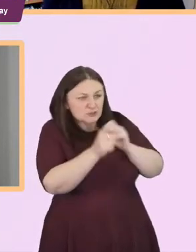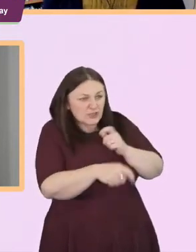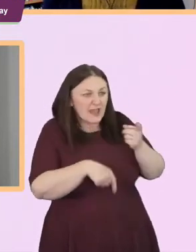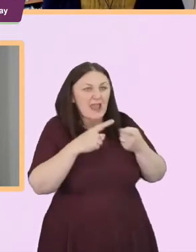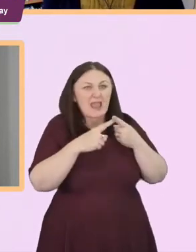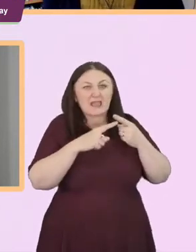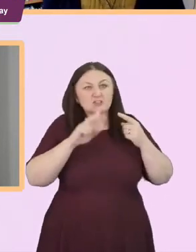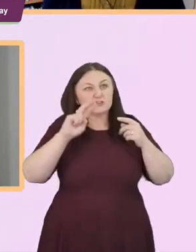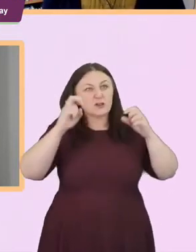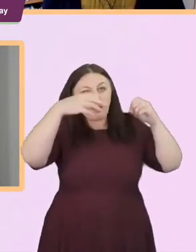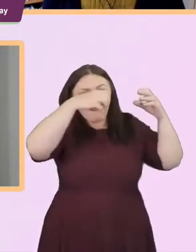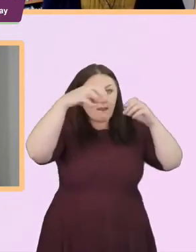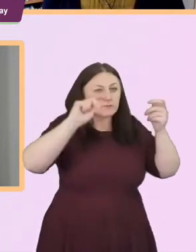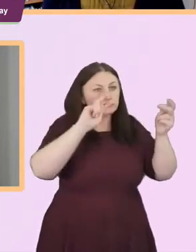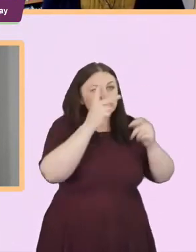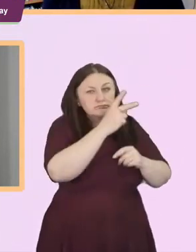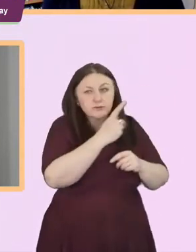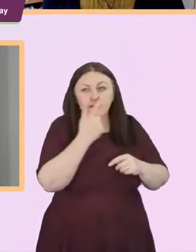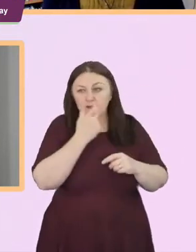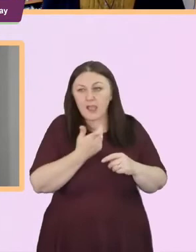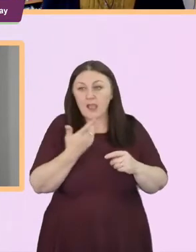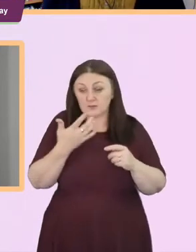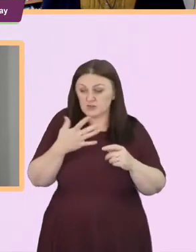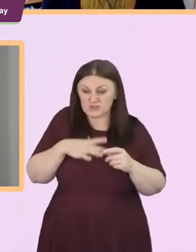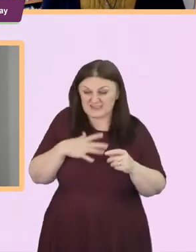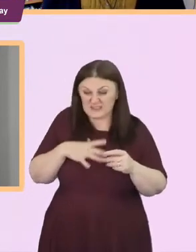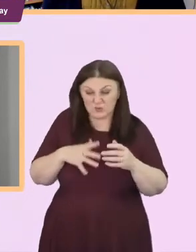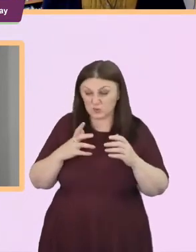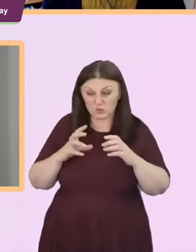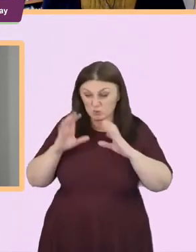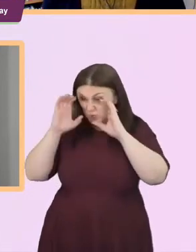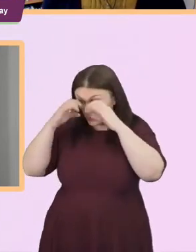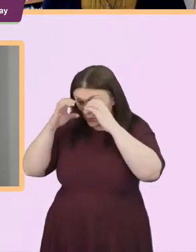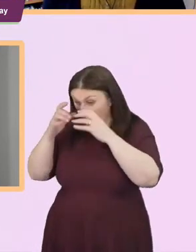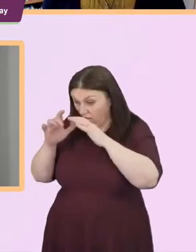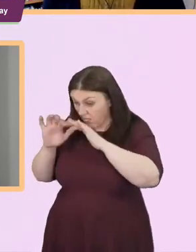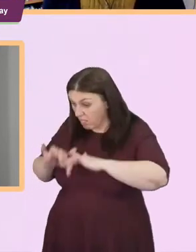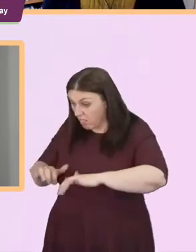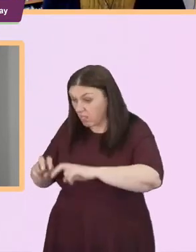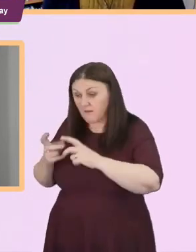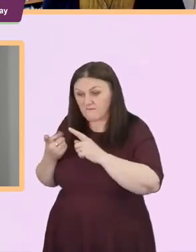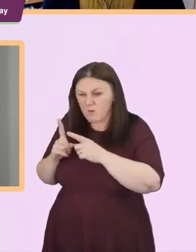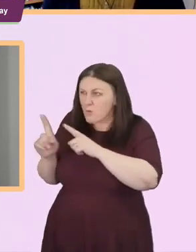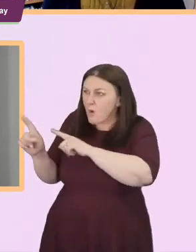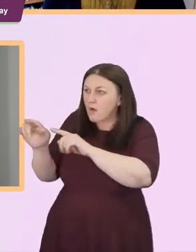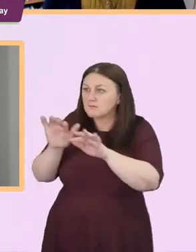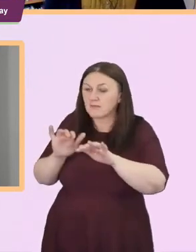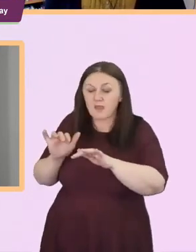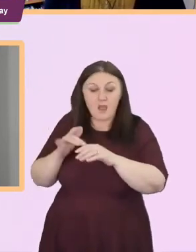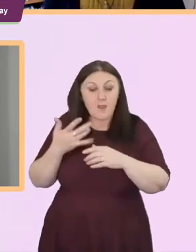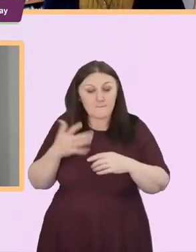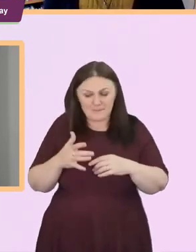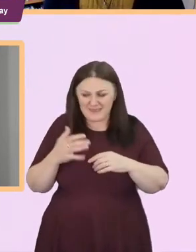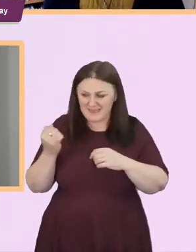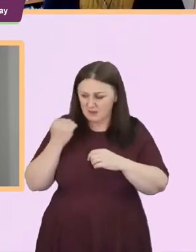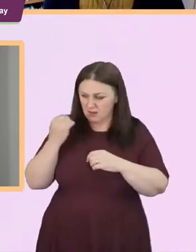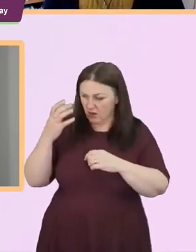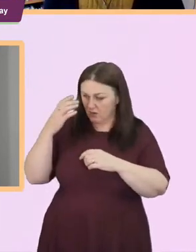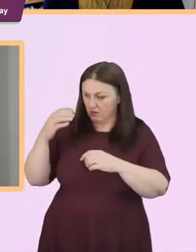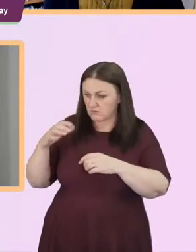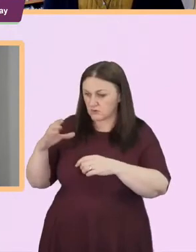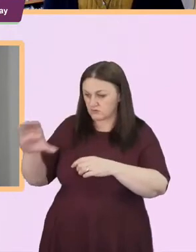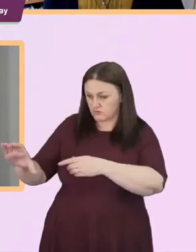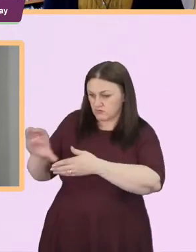really we've looked into a few things in our church um so there might be local grants we've had some grants through the norfolk community foundation